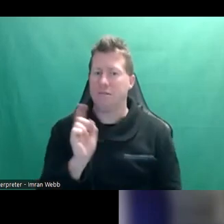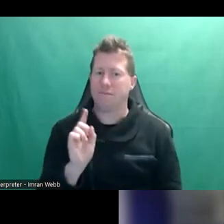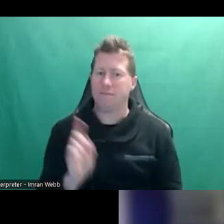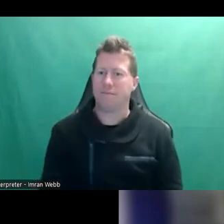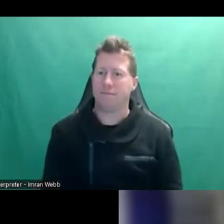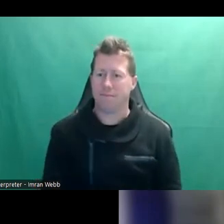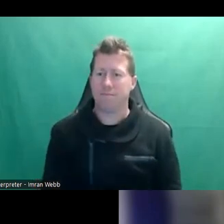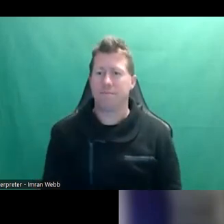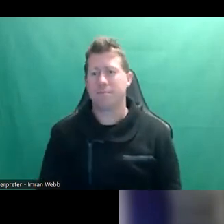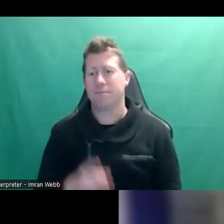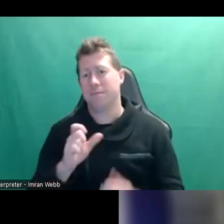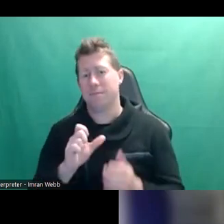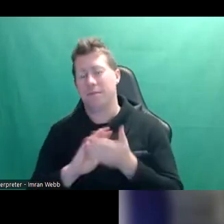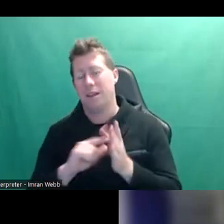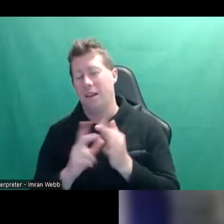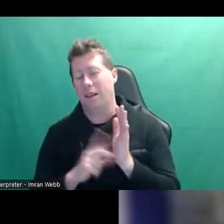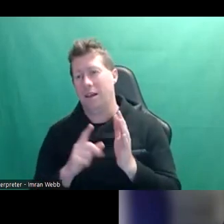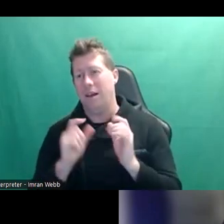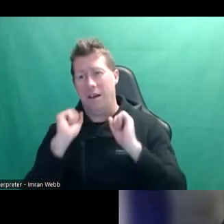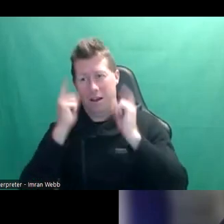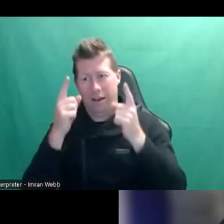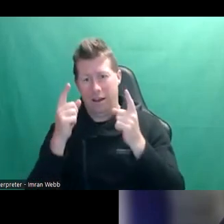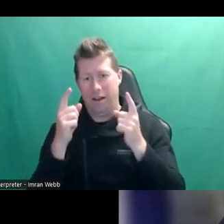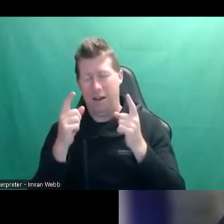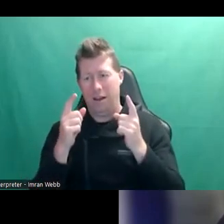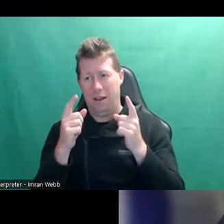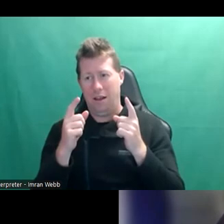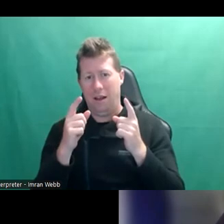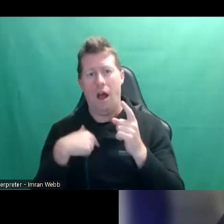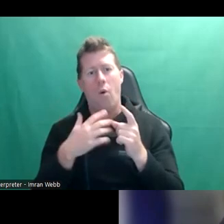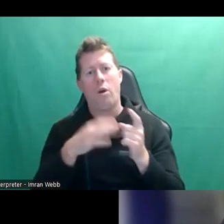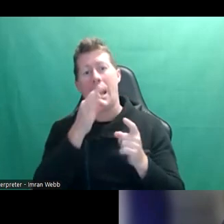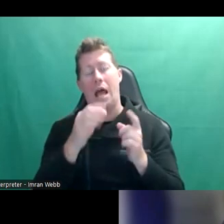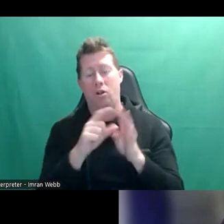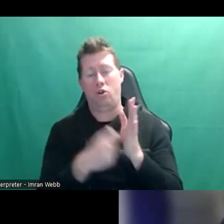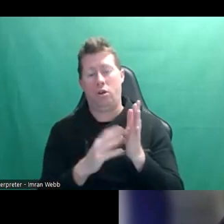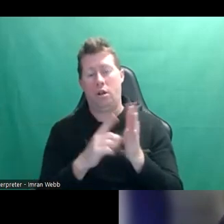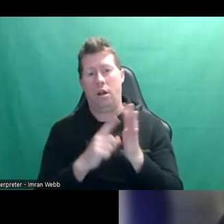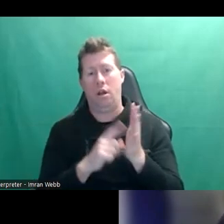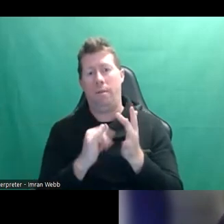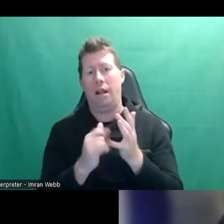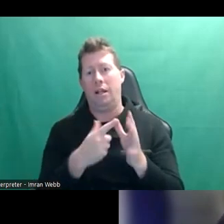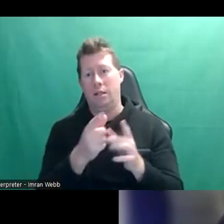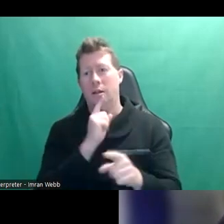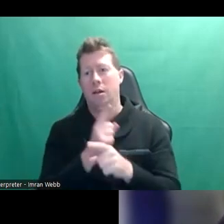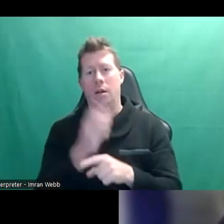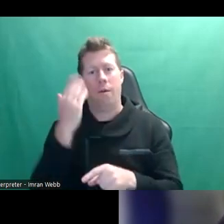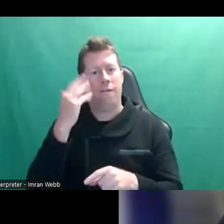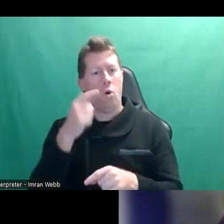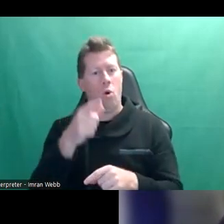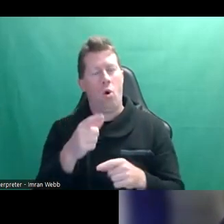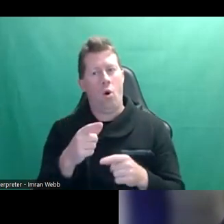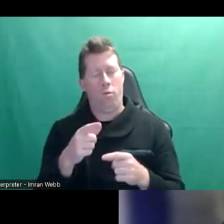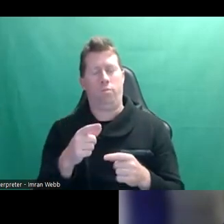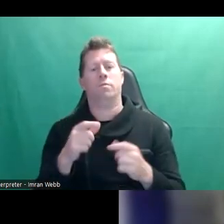100%. And I also want to call on Dr. Melissa to talk about this again because you mentioned it earlier and it's something that resonated with me so heavily